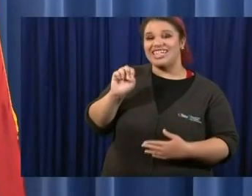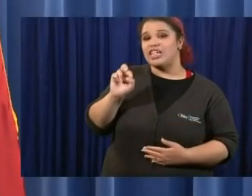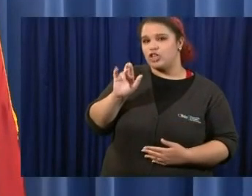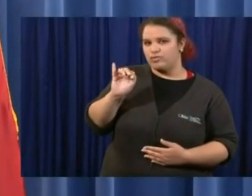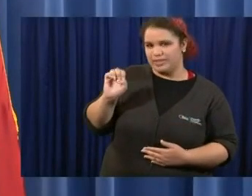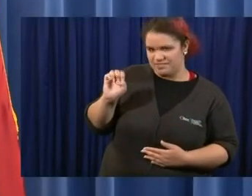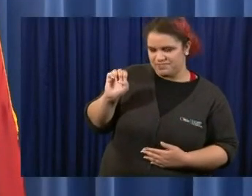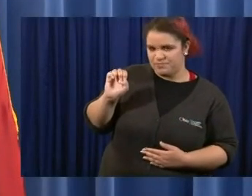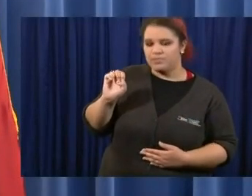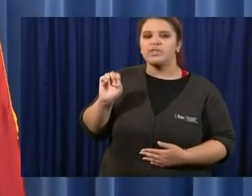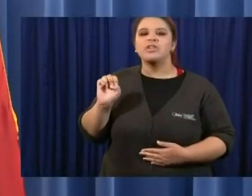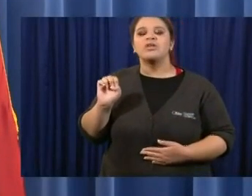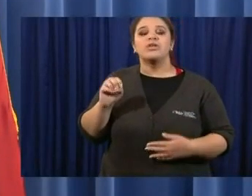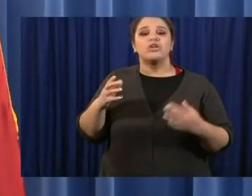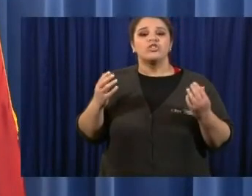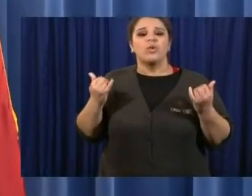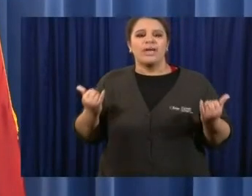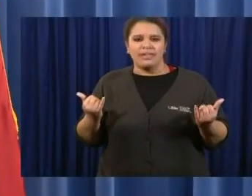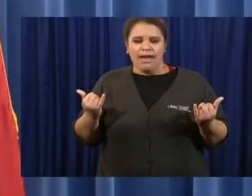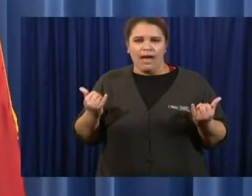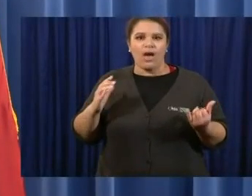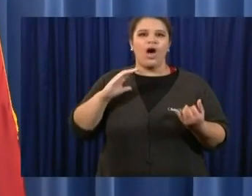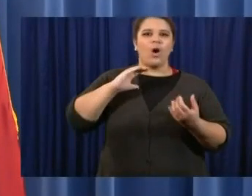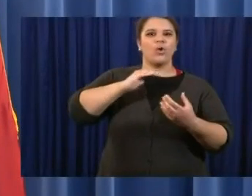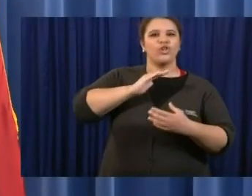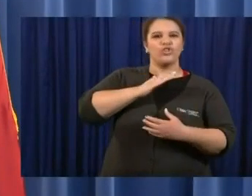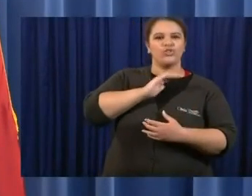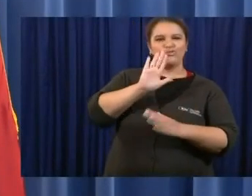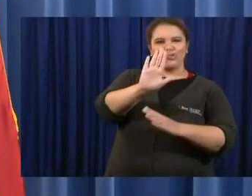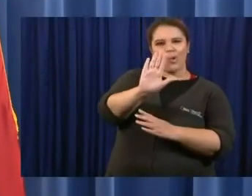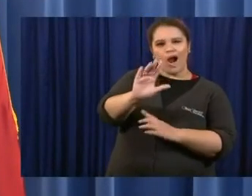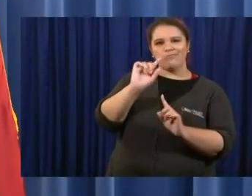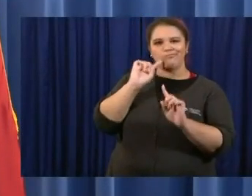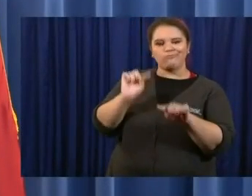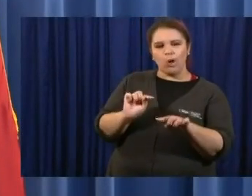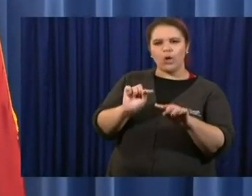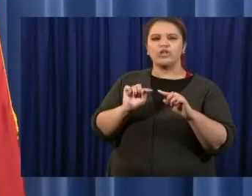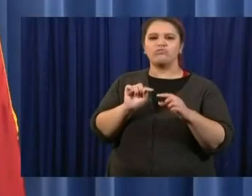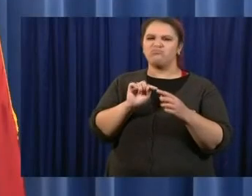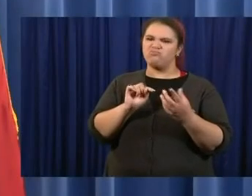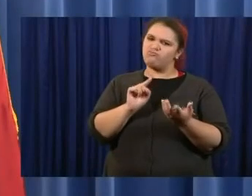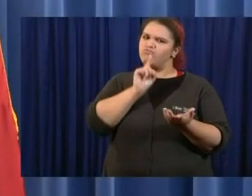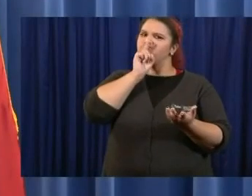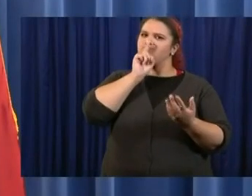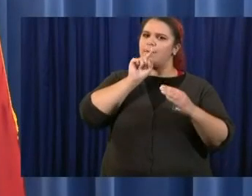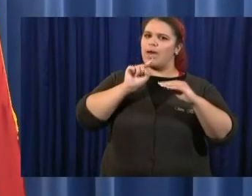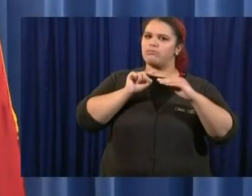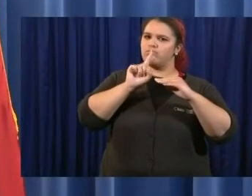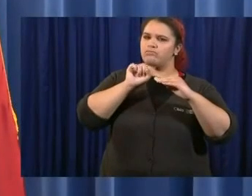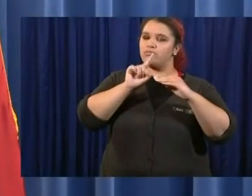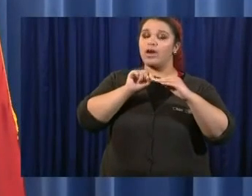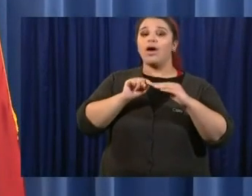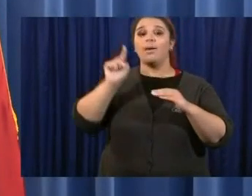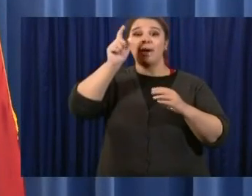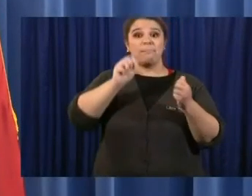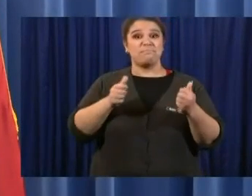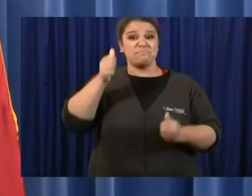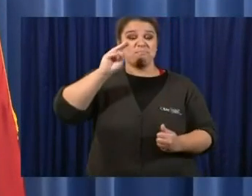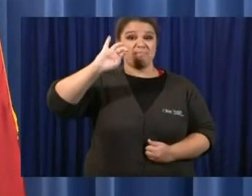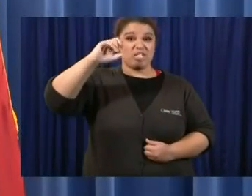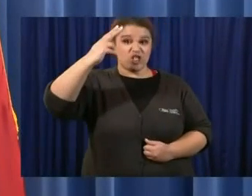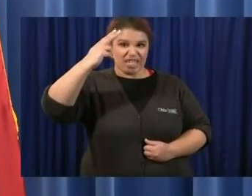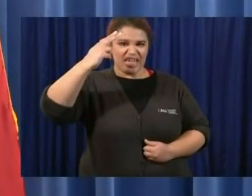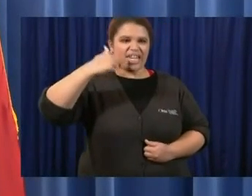Michigan has lifted its order as it applies to recreational boating. Can that occur if social distancing is